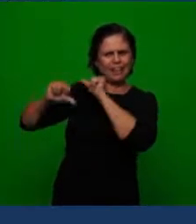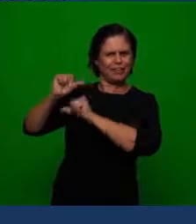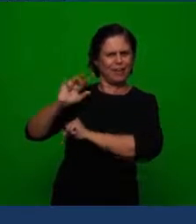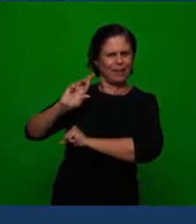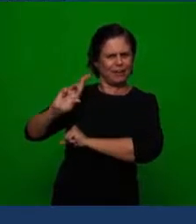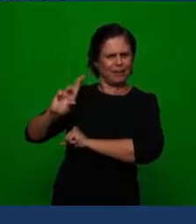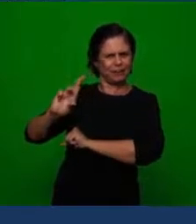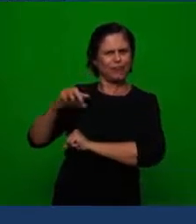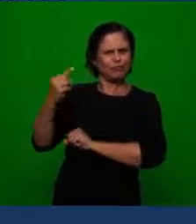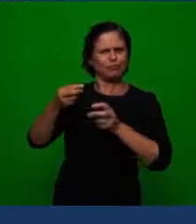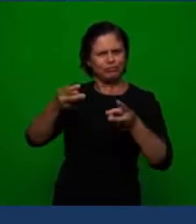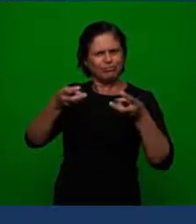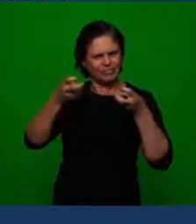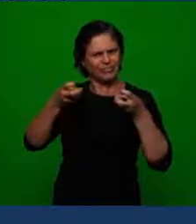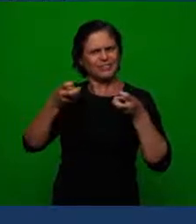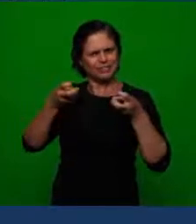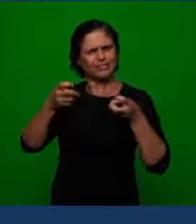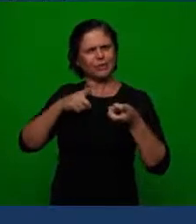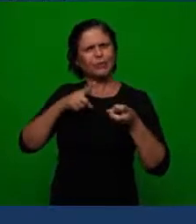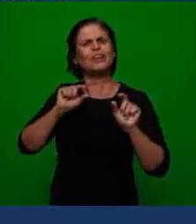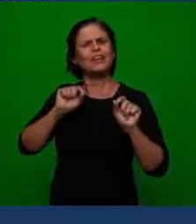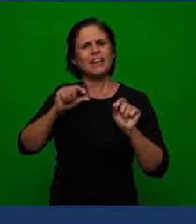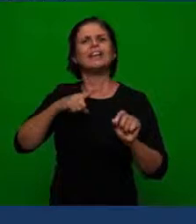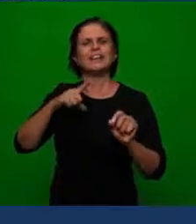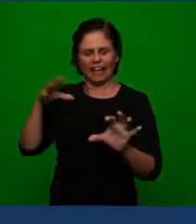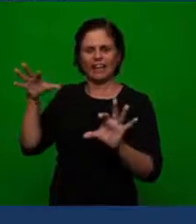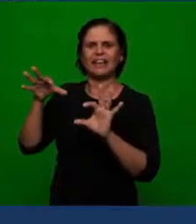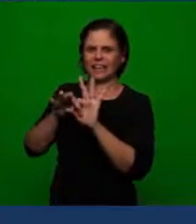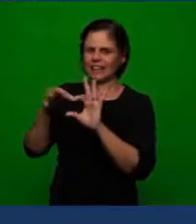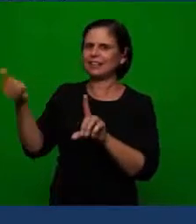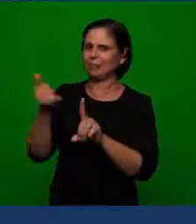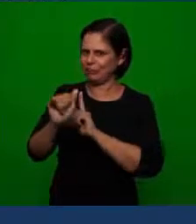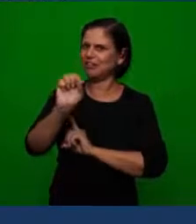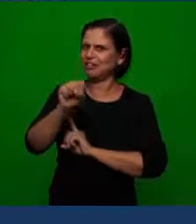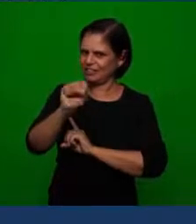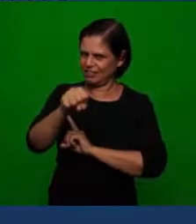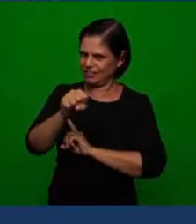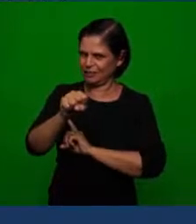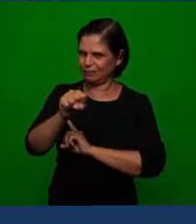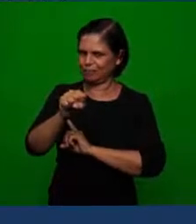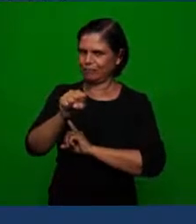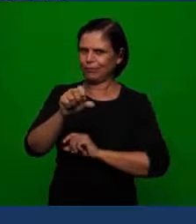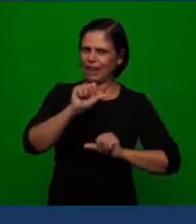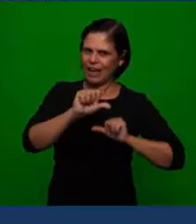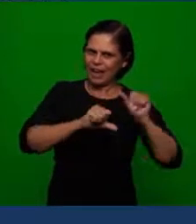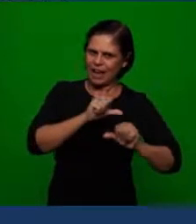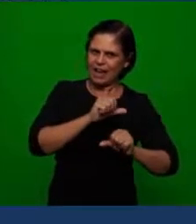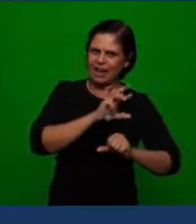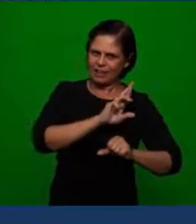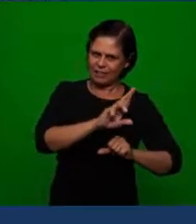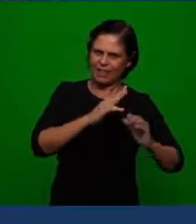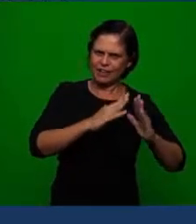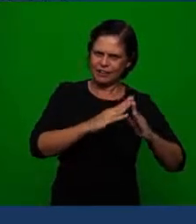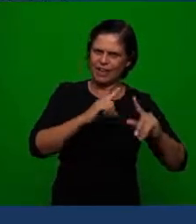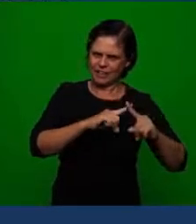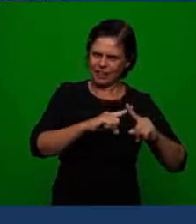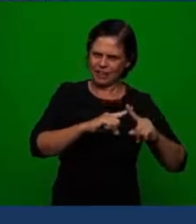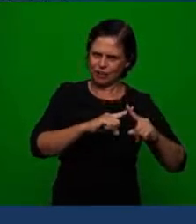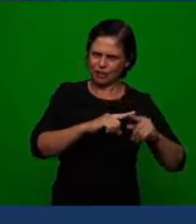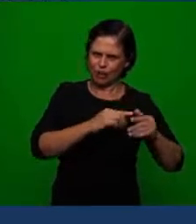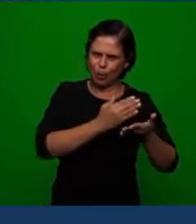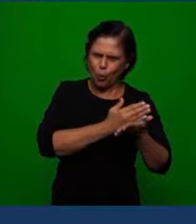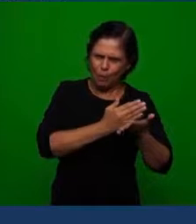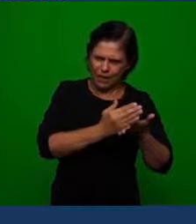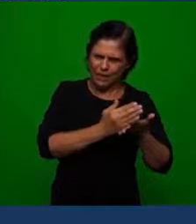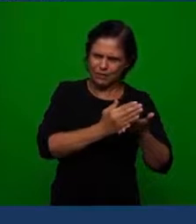moment of the reformation we will see that there is a prophetic link between the beginning of the